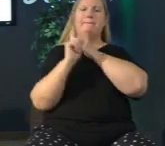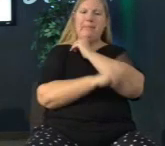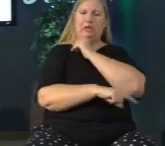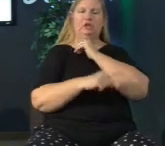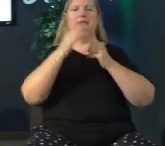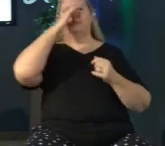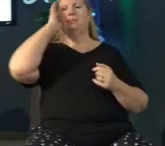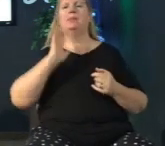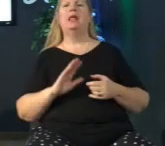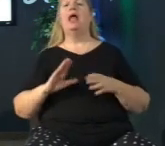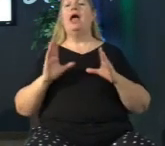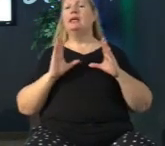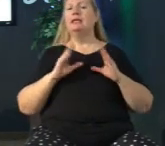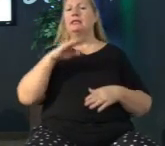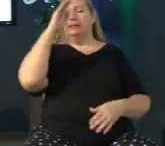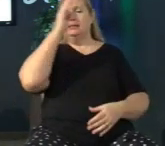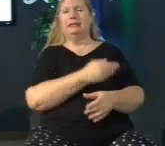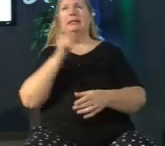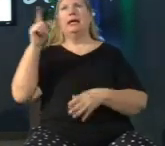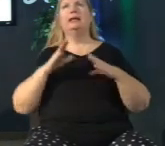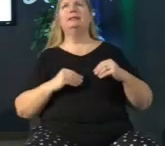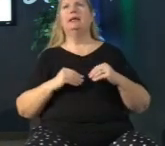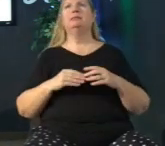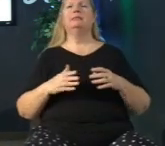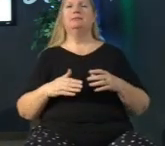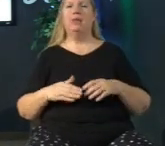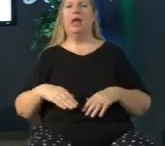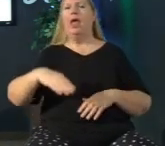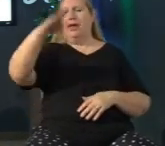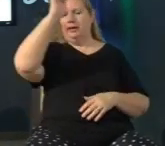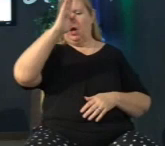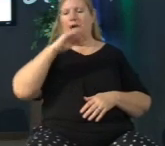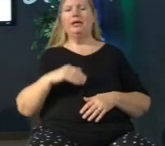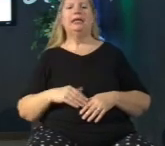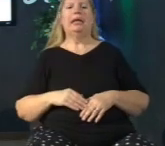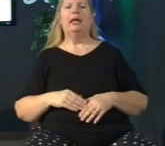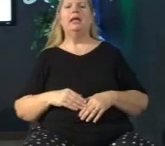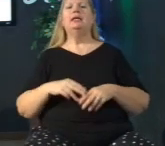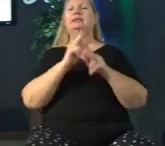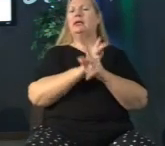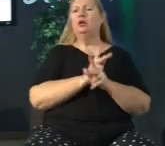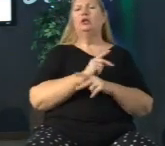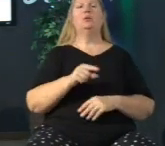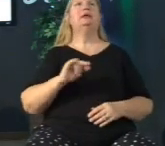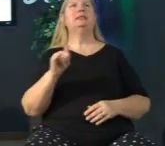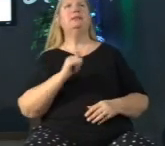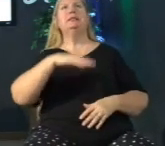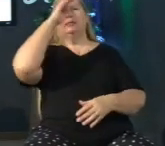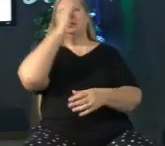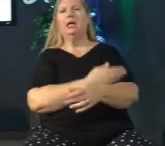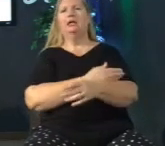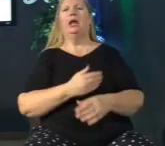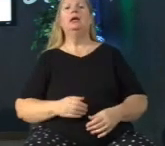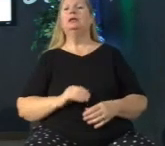endure hardship as discipline god is treating you as sons for what son is not disciplined by his